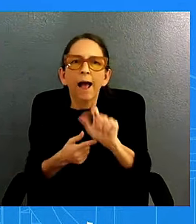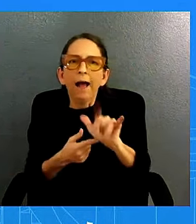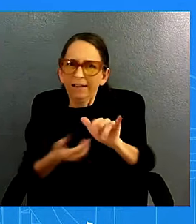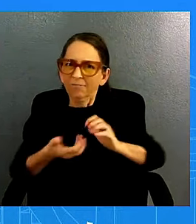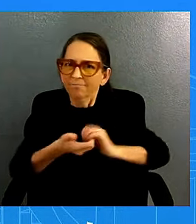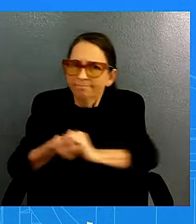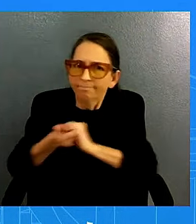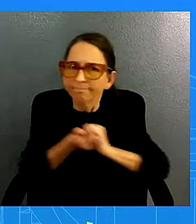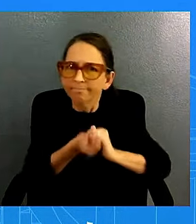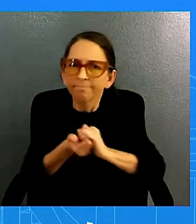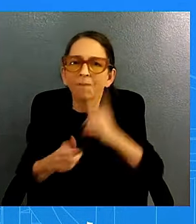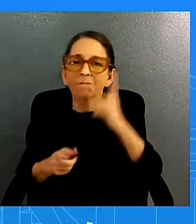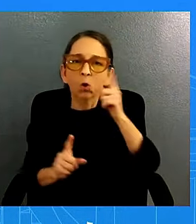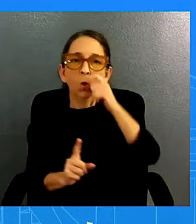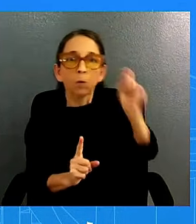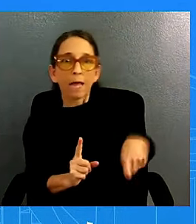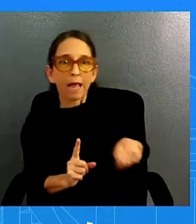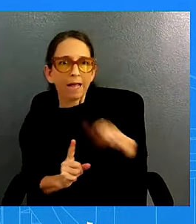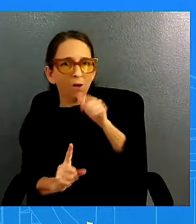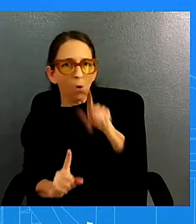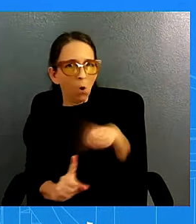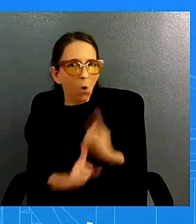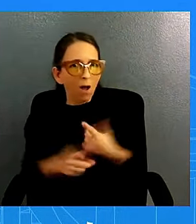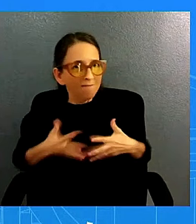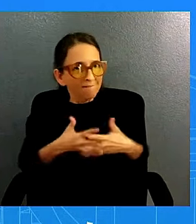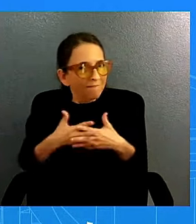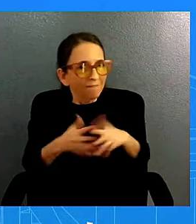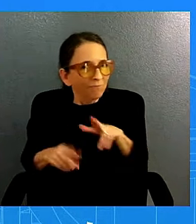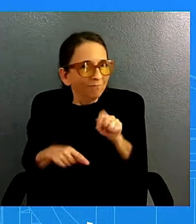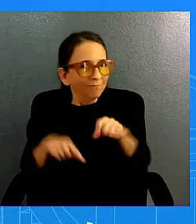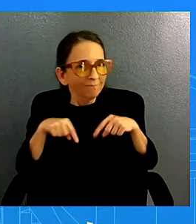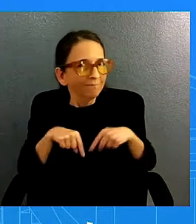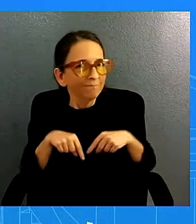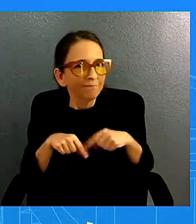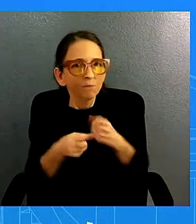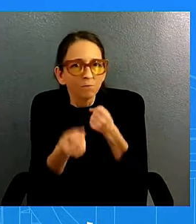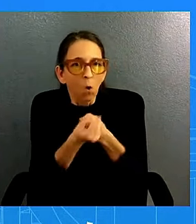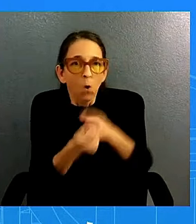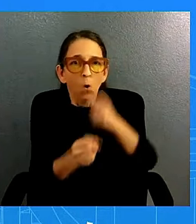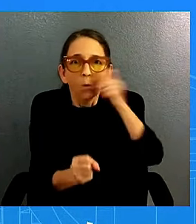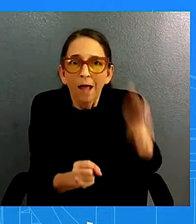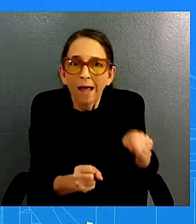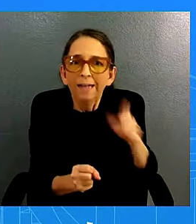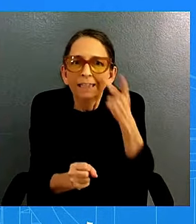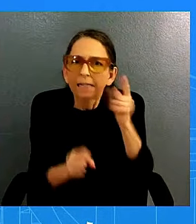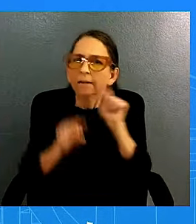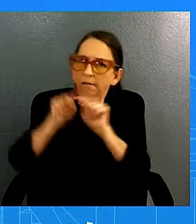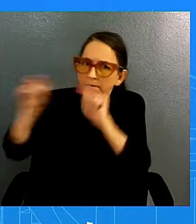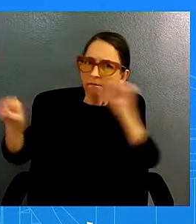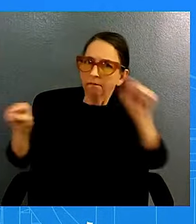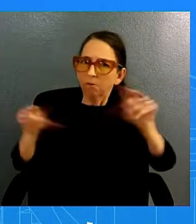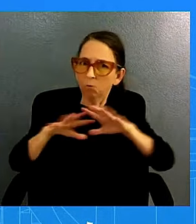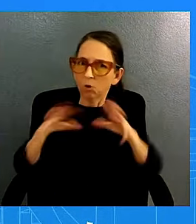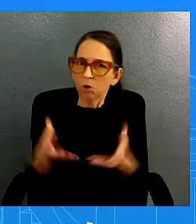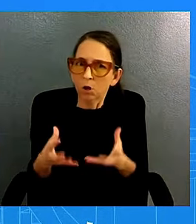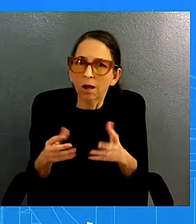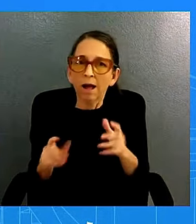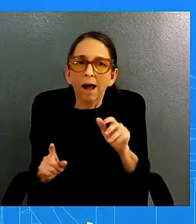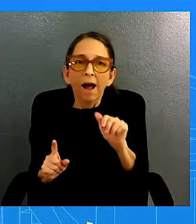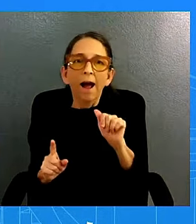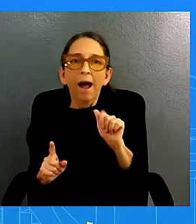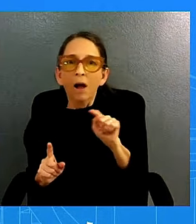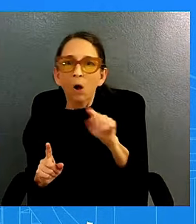is uh in engaging and giving that support to ukraine you see that from our allies from our nato allies uh from 50 other